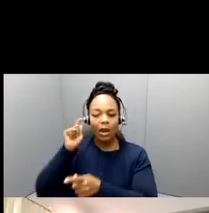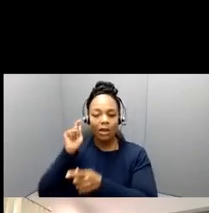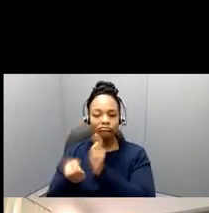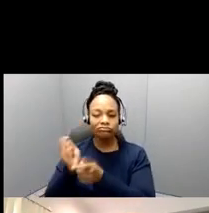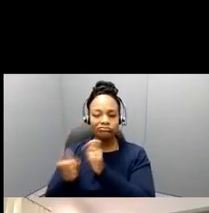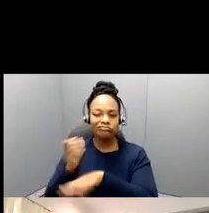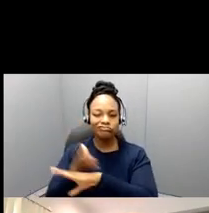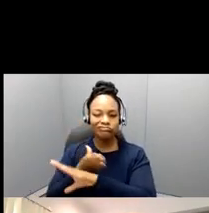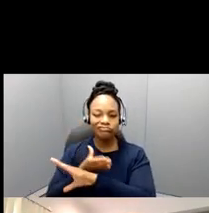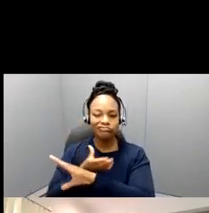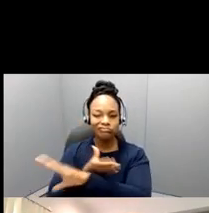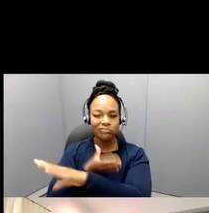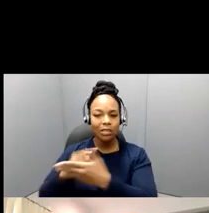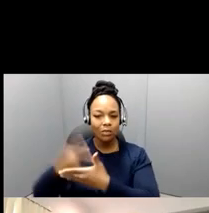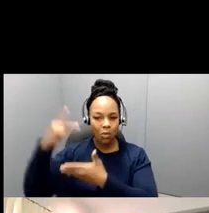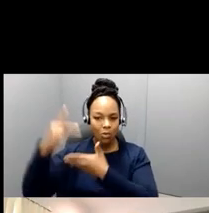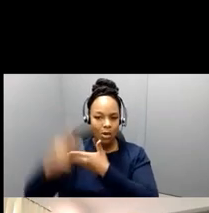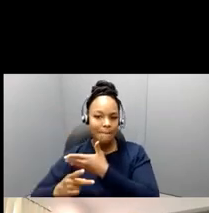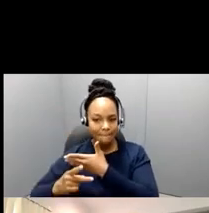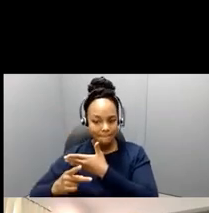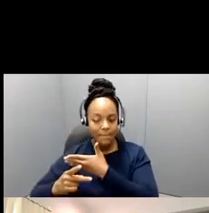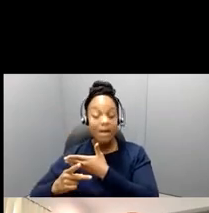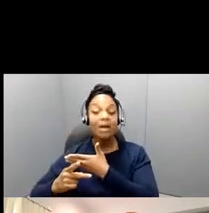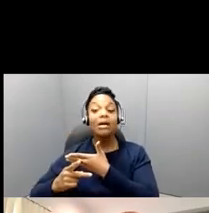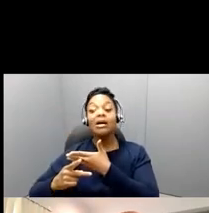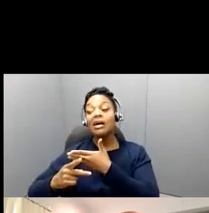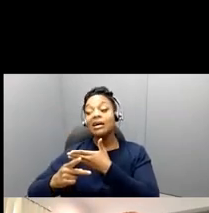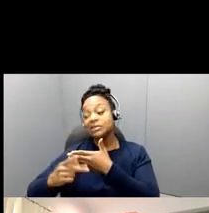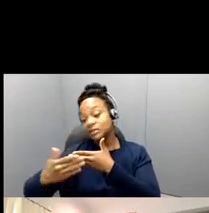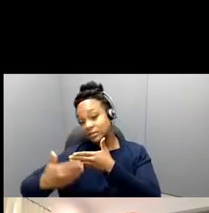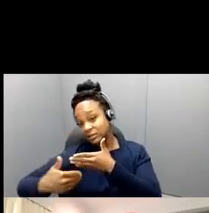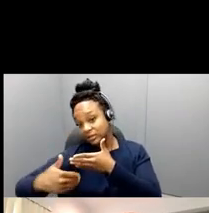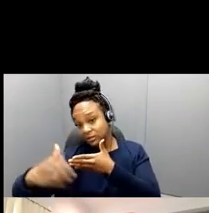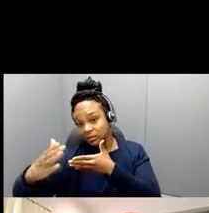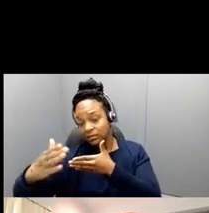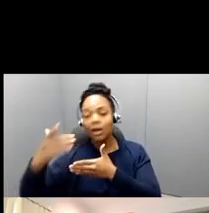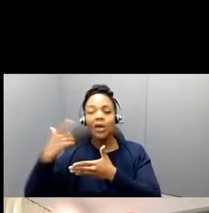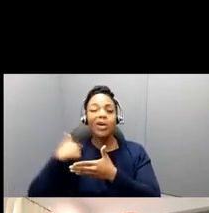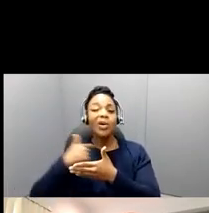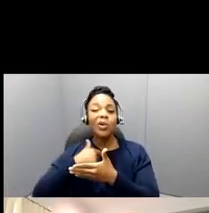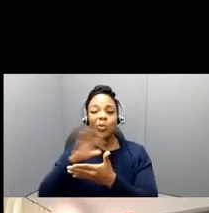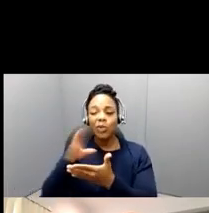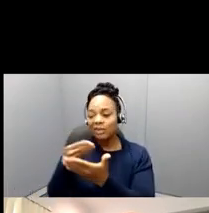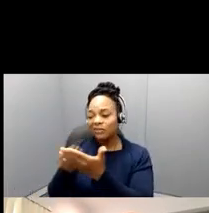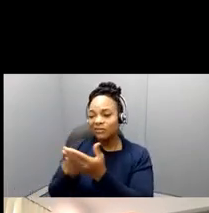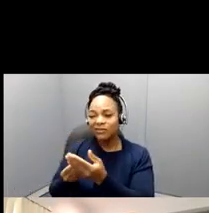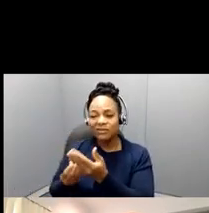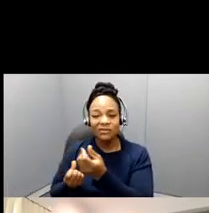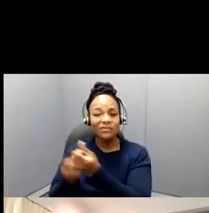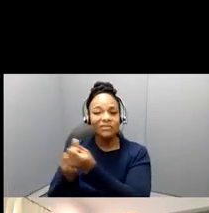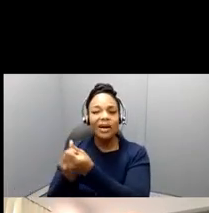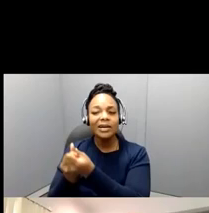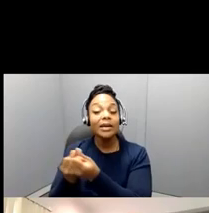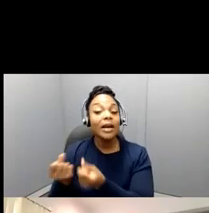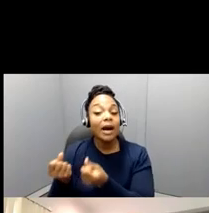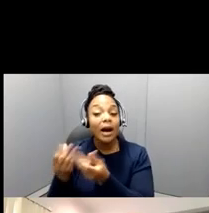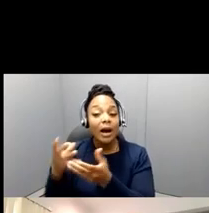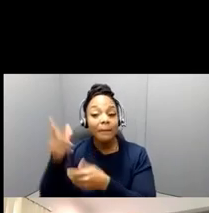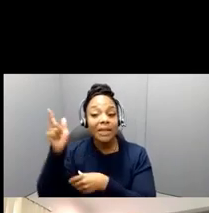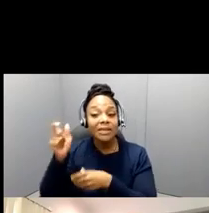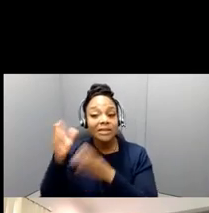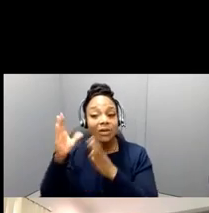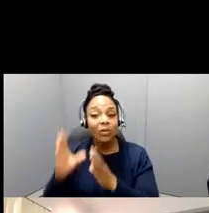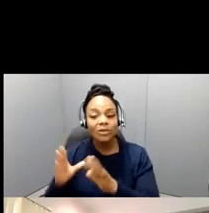tweaks and we've been able to fund about five or six scholars each year. And we've been